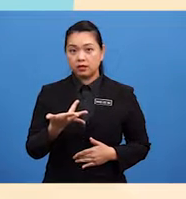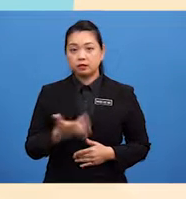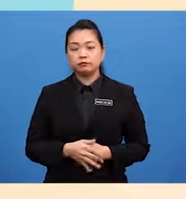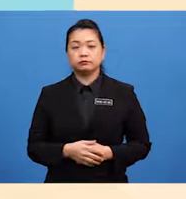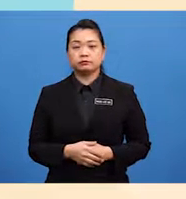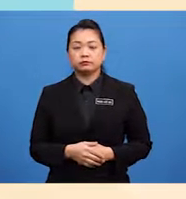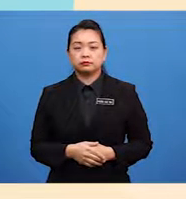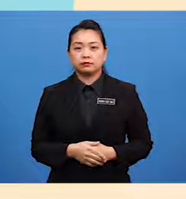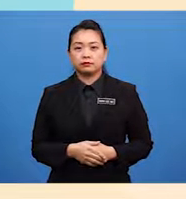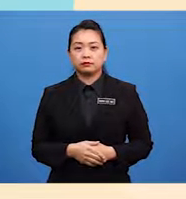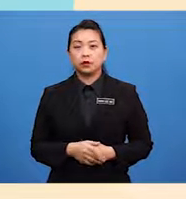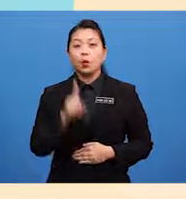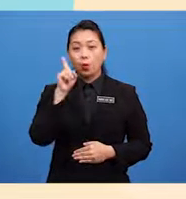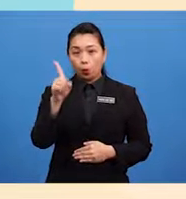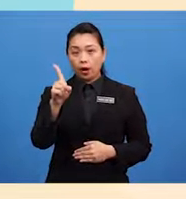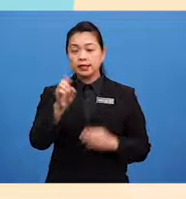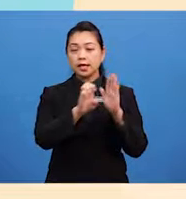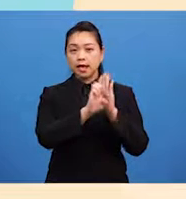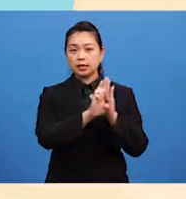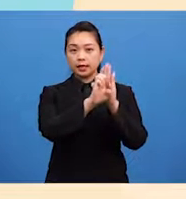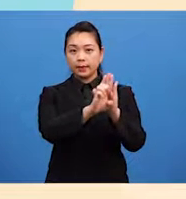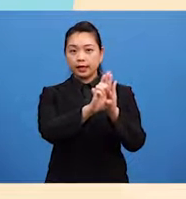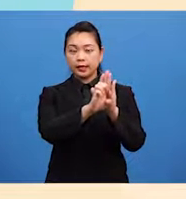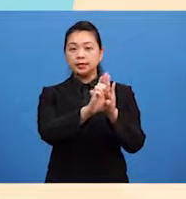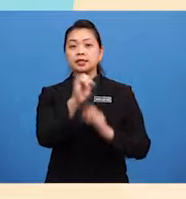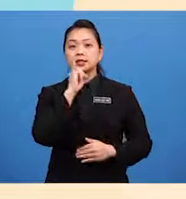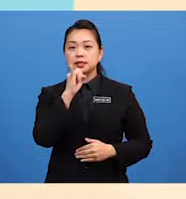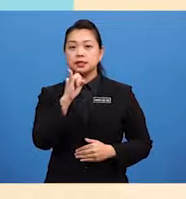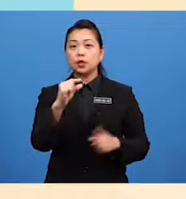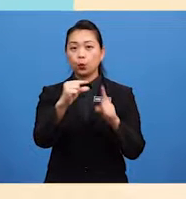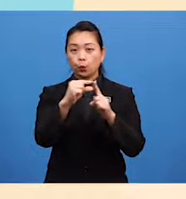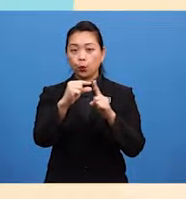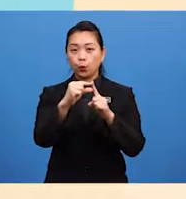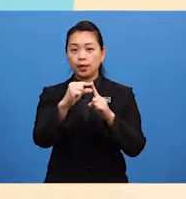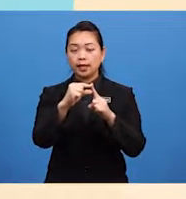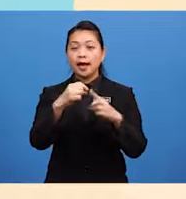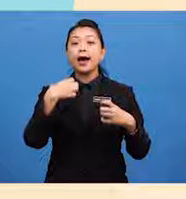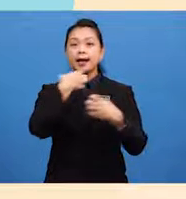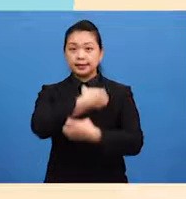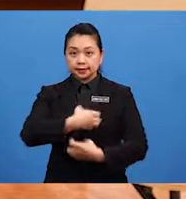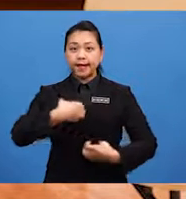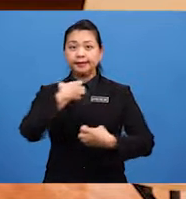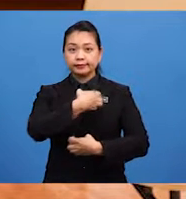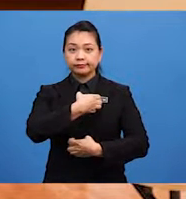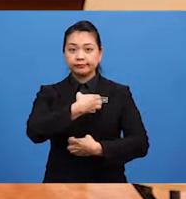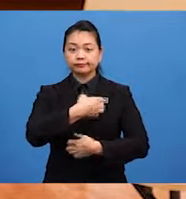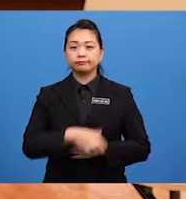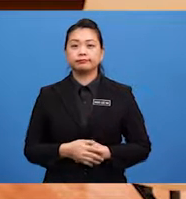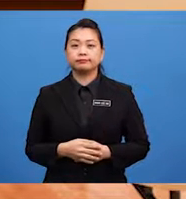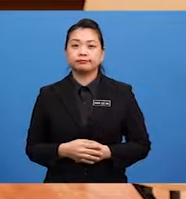One example is the word excited Now,